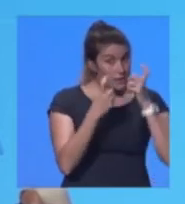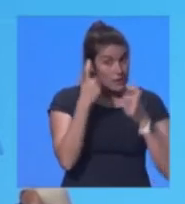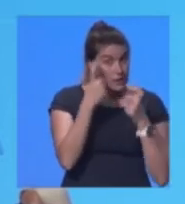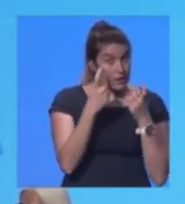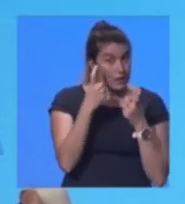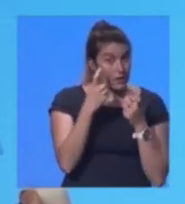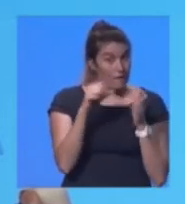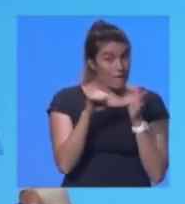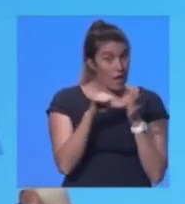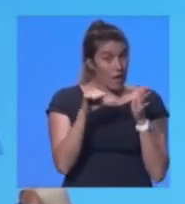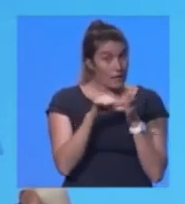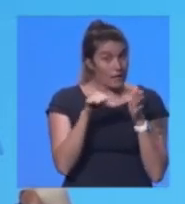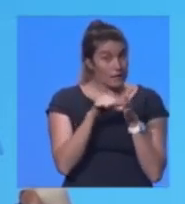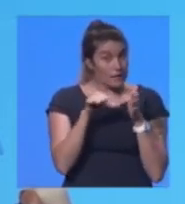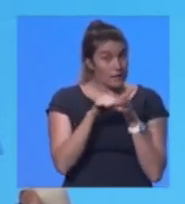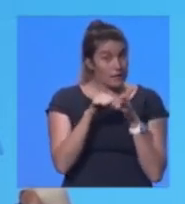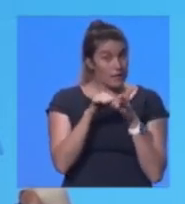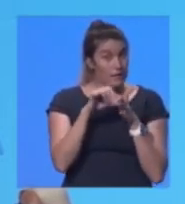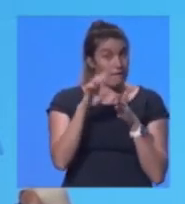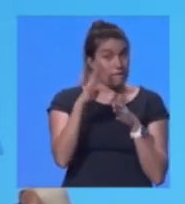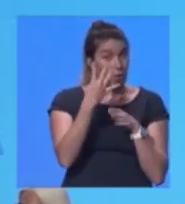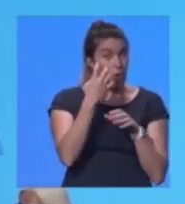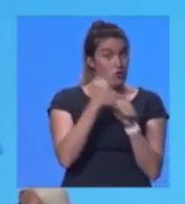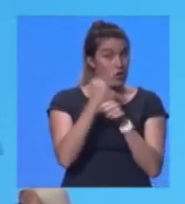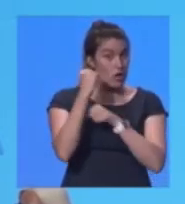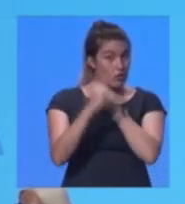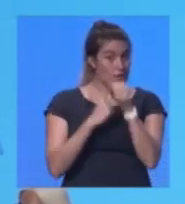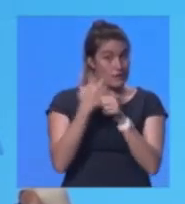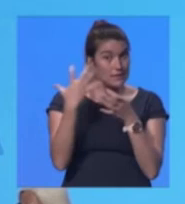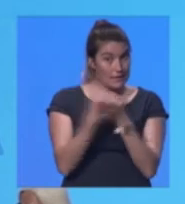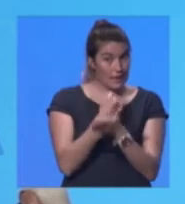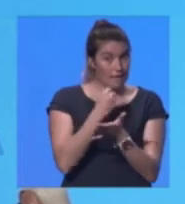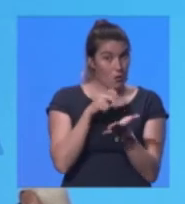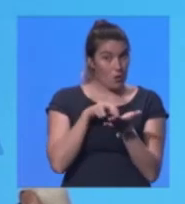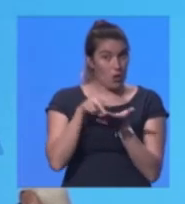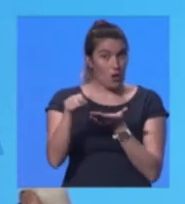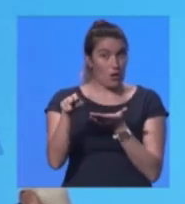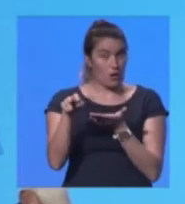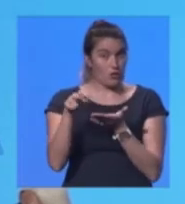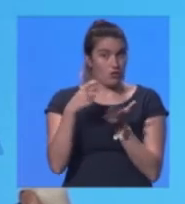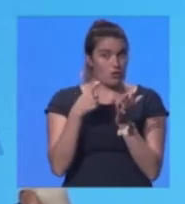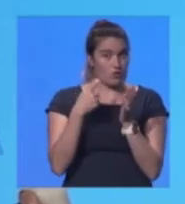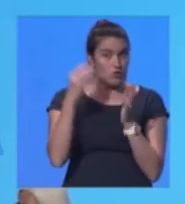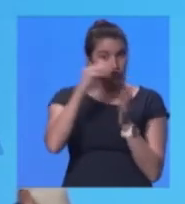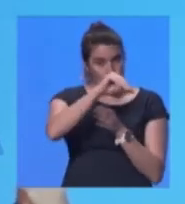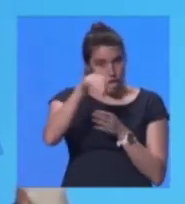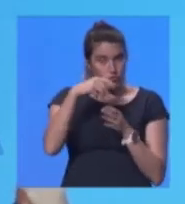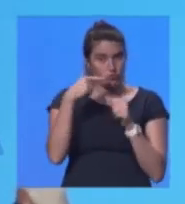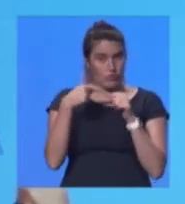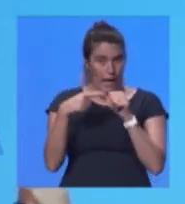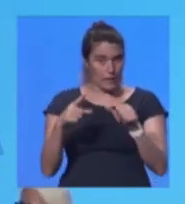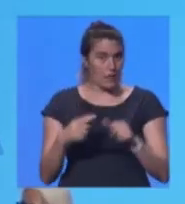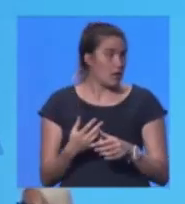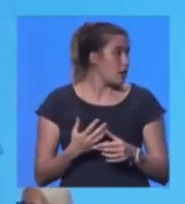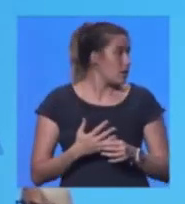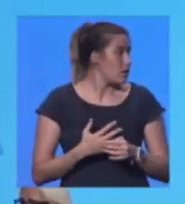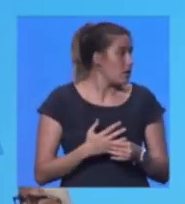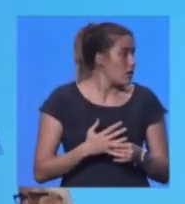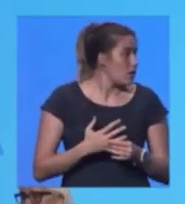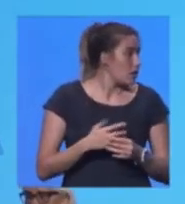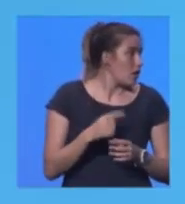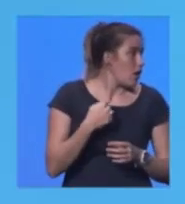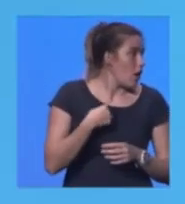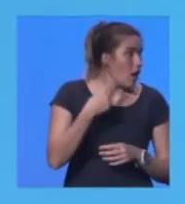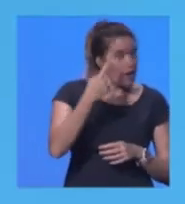financing 4th Gen safe walkaway molten salt reactors? Well, I think